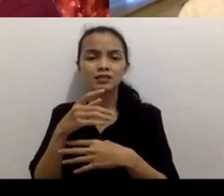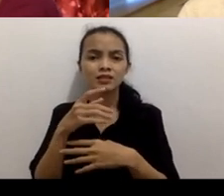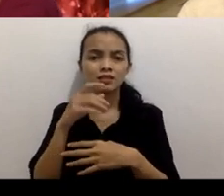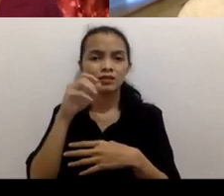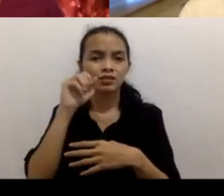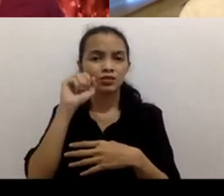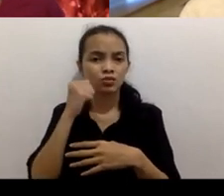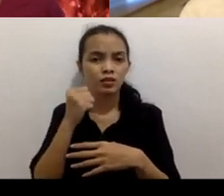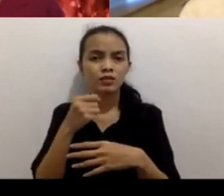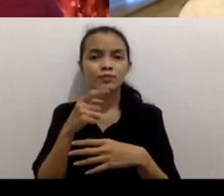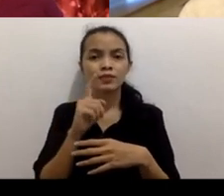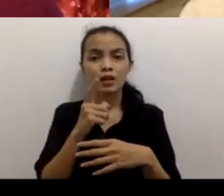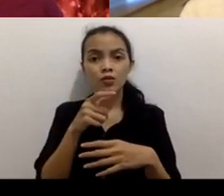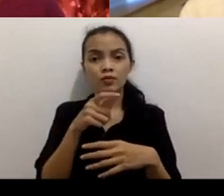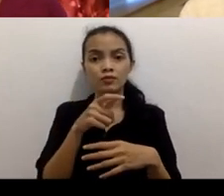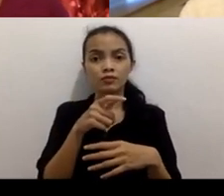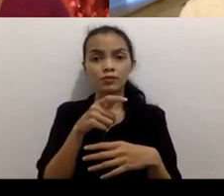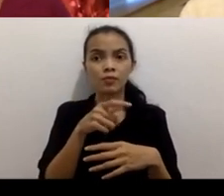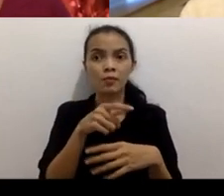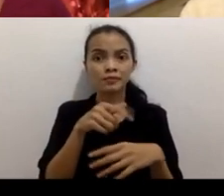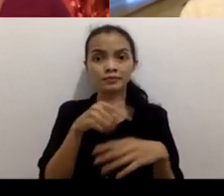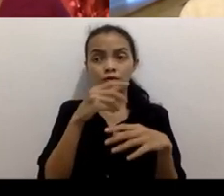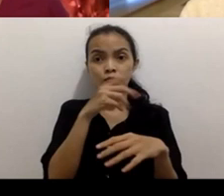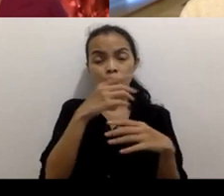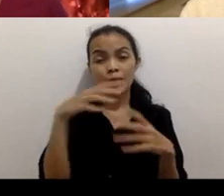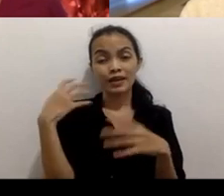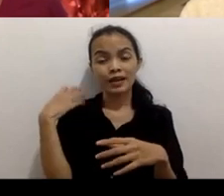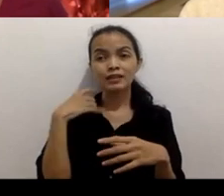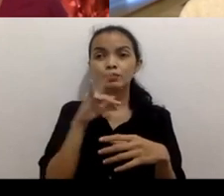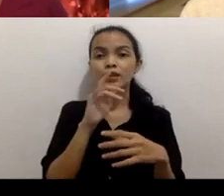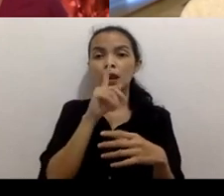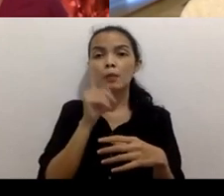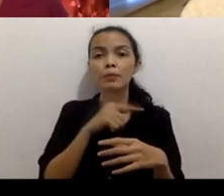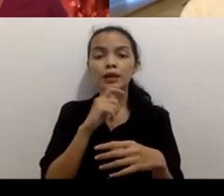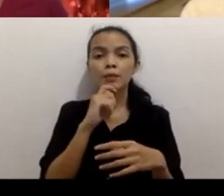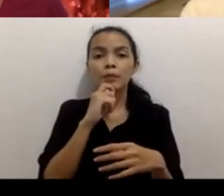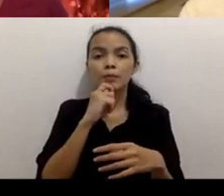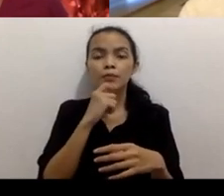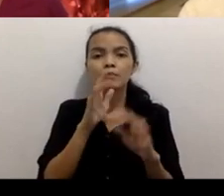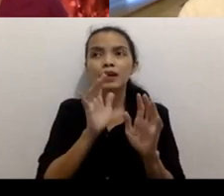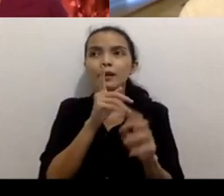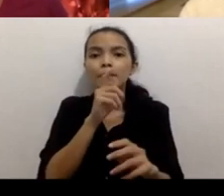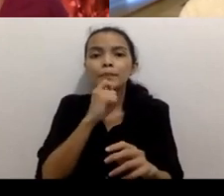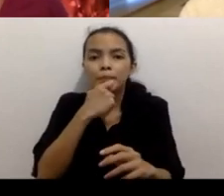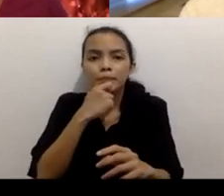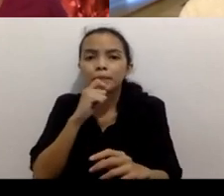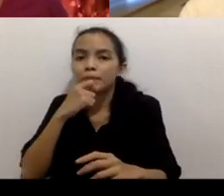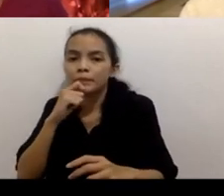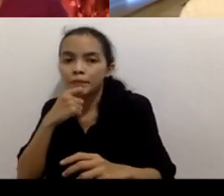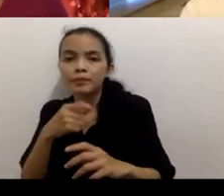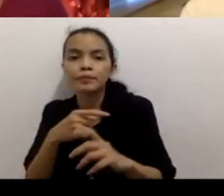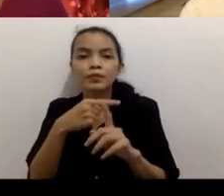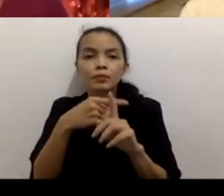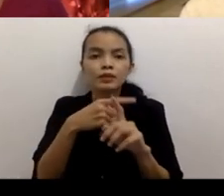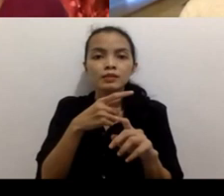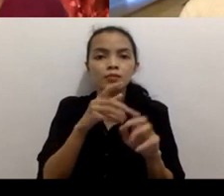uh patient privacy laws and also because the hospitals all belong to big conglomerates the uh they uh are worried